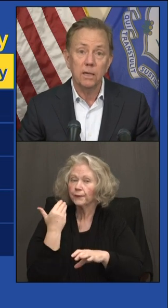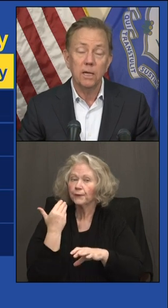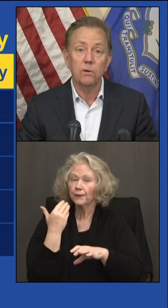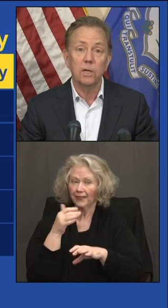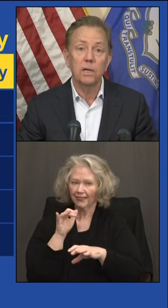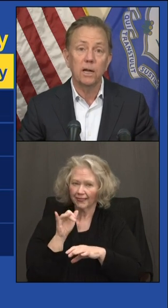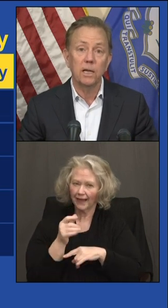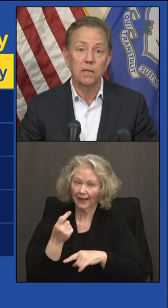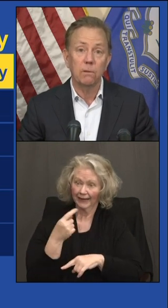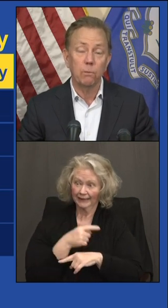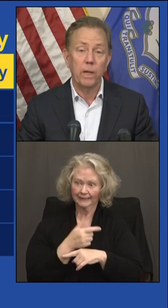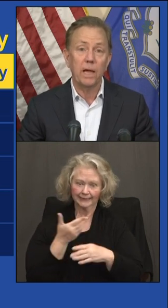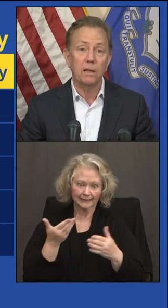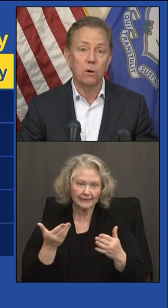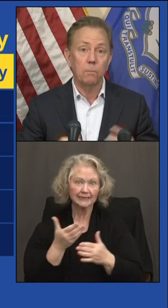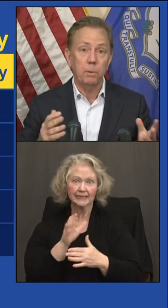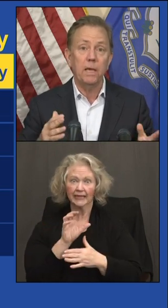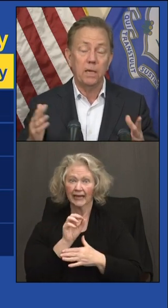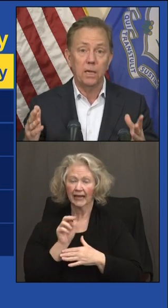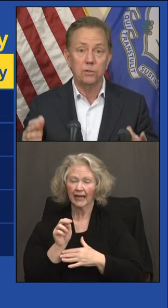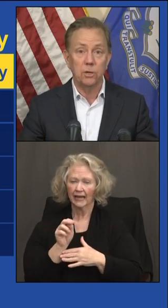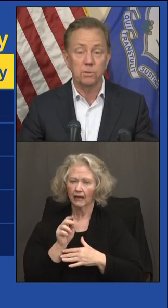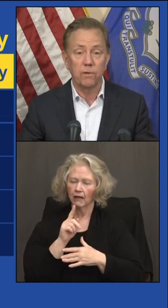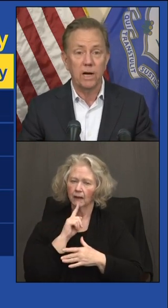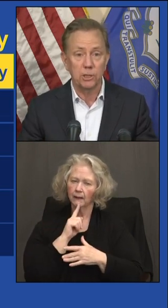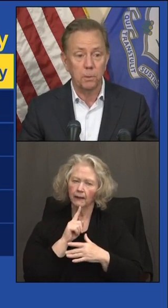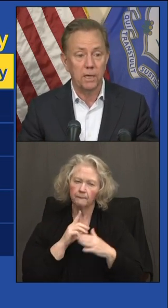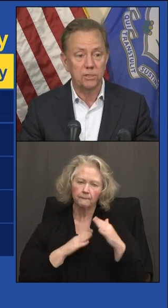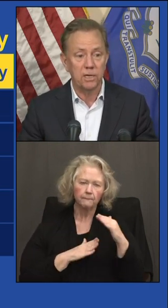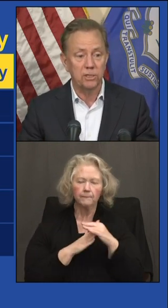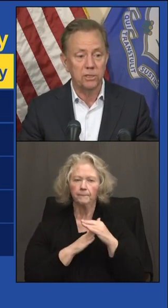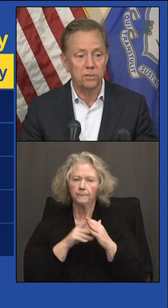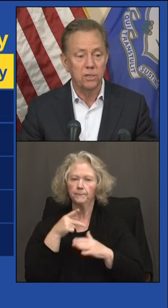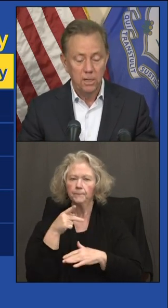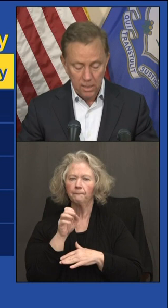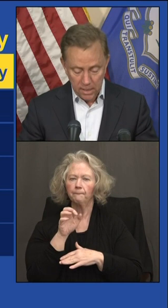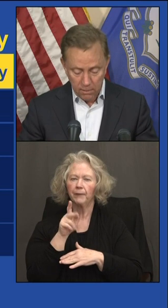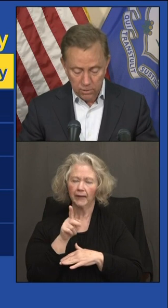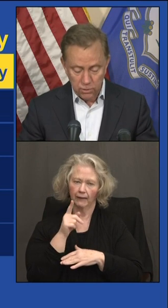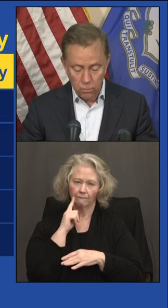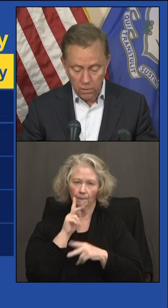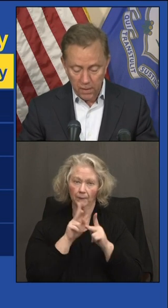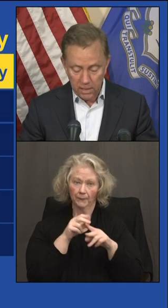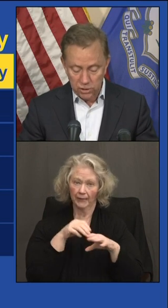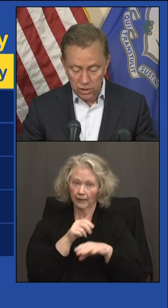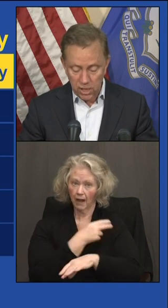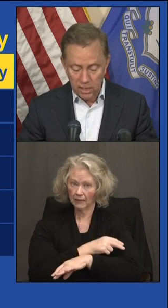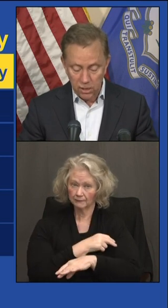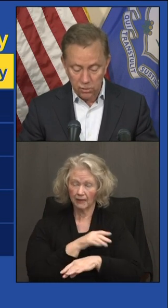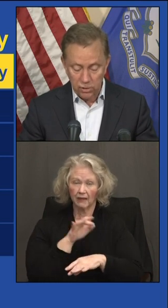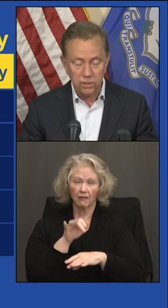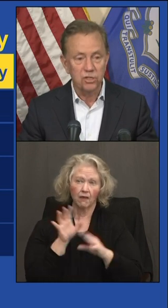day here in Connecticut we had our peak in terms of hospitalizations. That was a 1